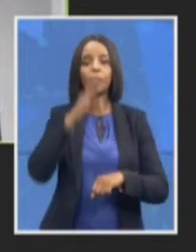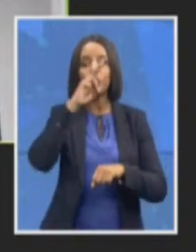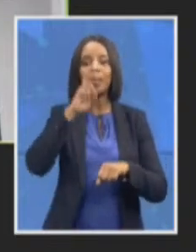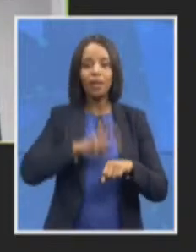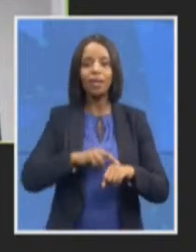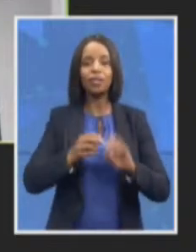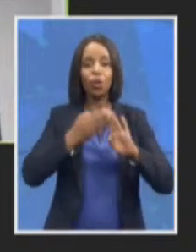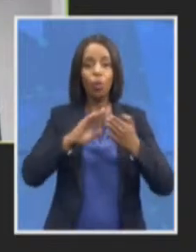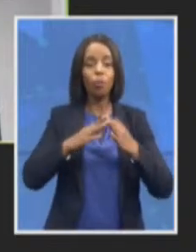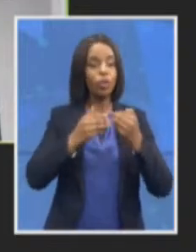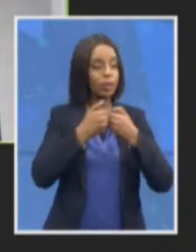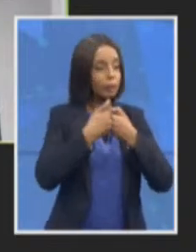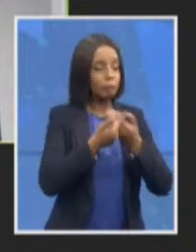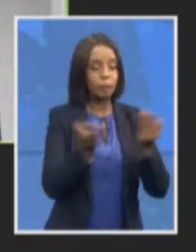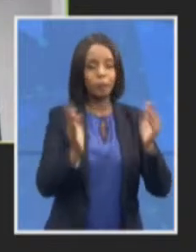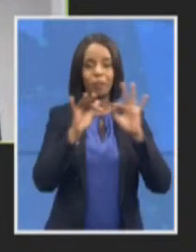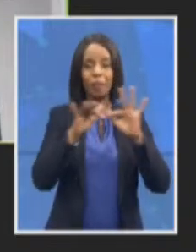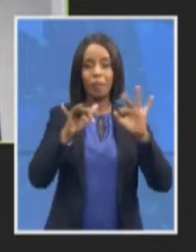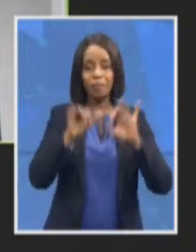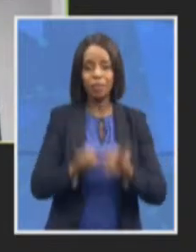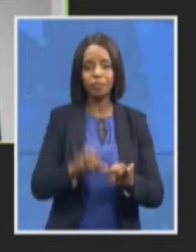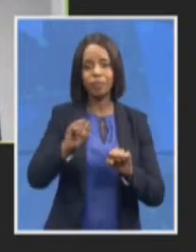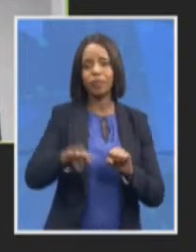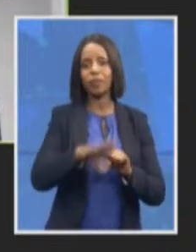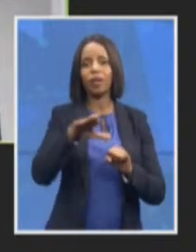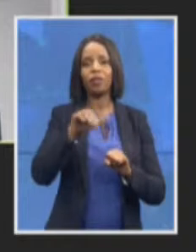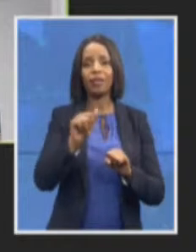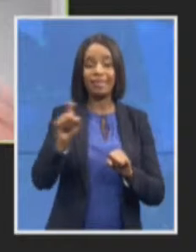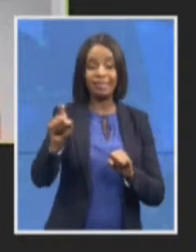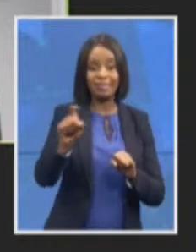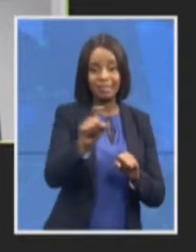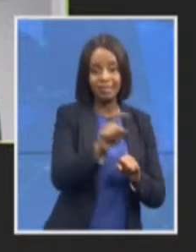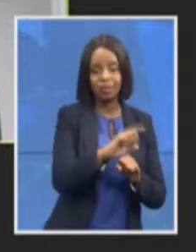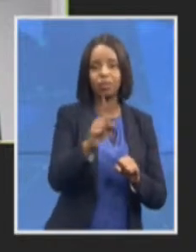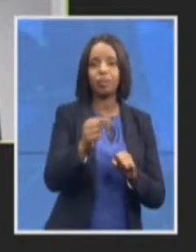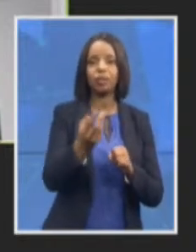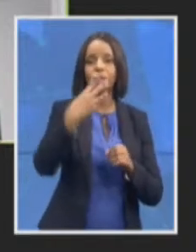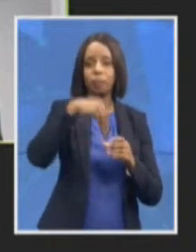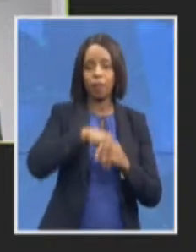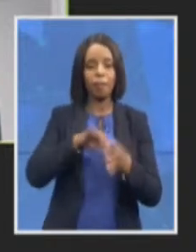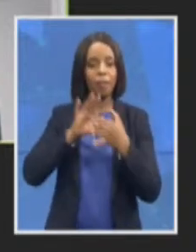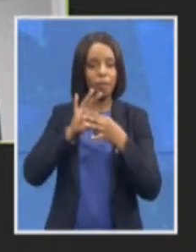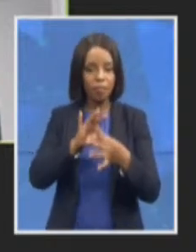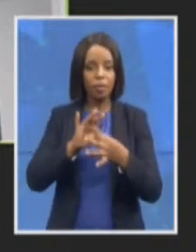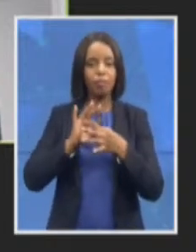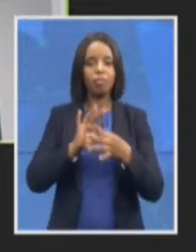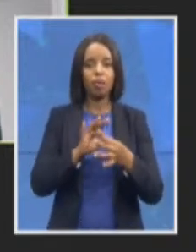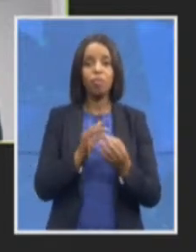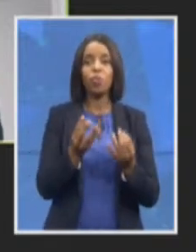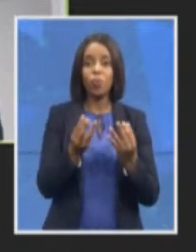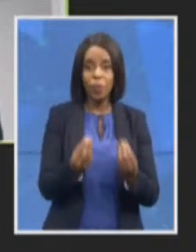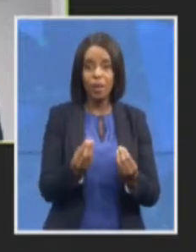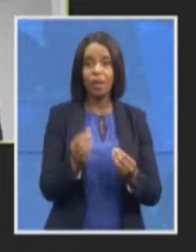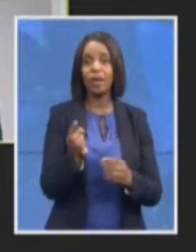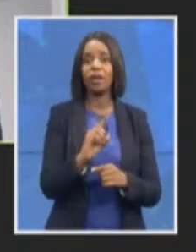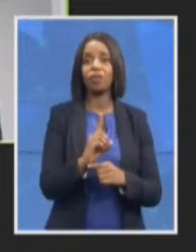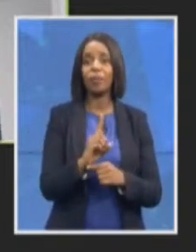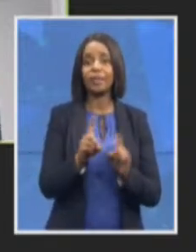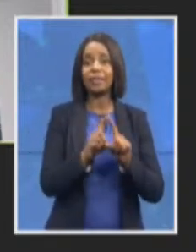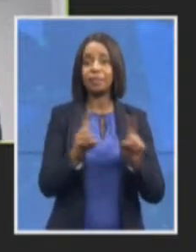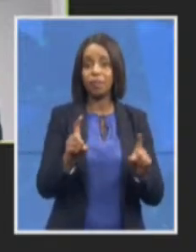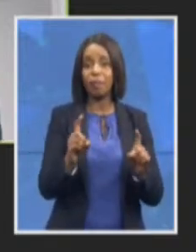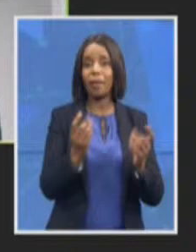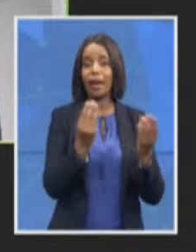are being committed we have really good conviction rates but that's only with regard to cases that come to the courts otherwise